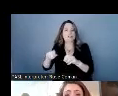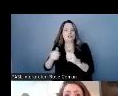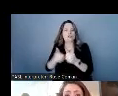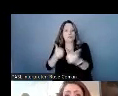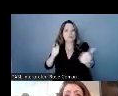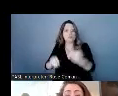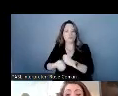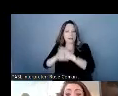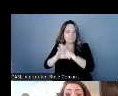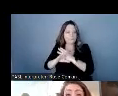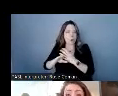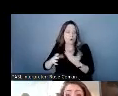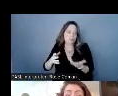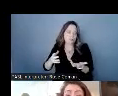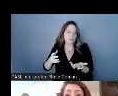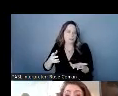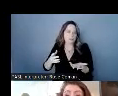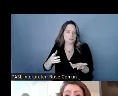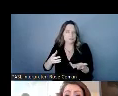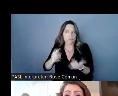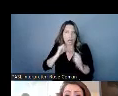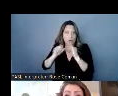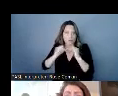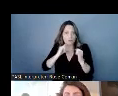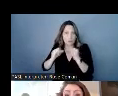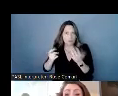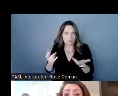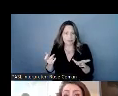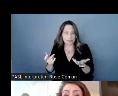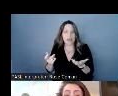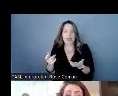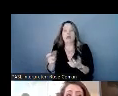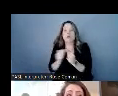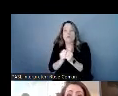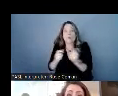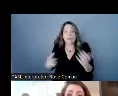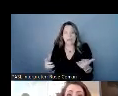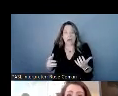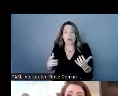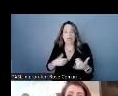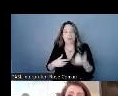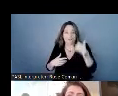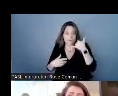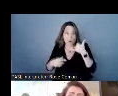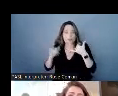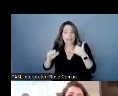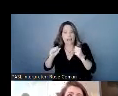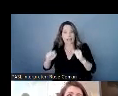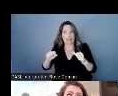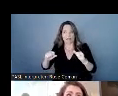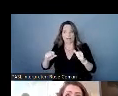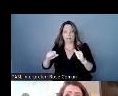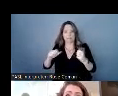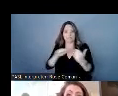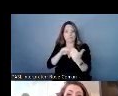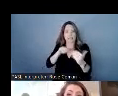doing that without having an accessible phone call um so they were using in all caption and and and they expressed us the only